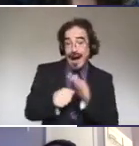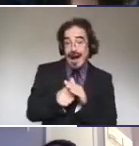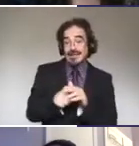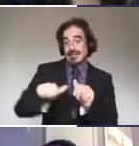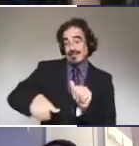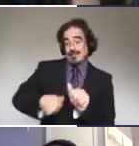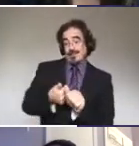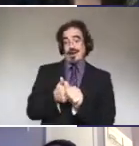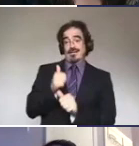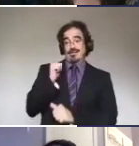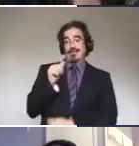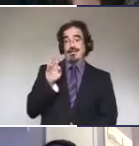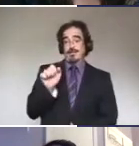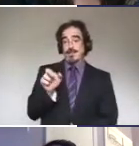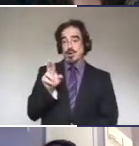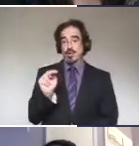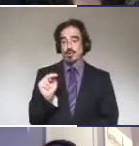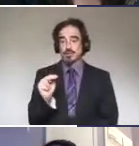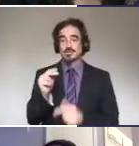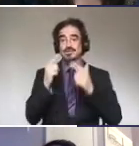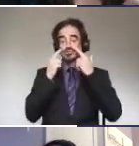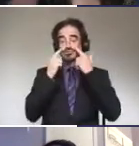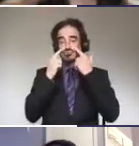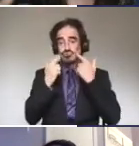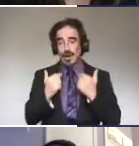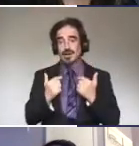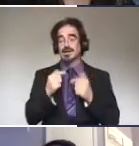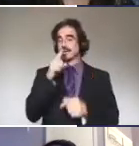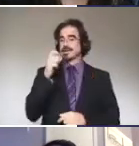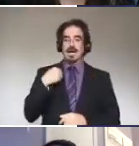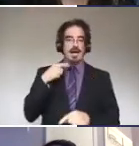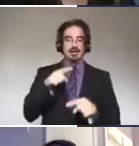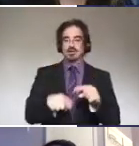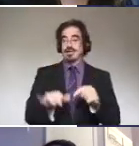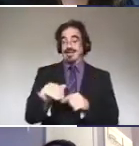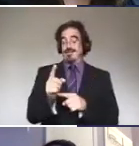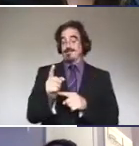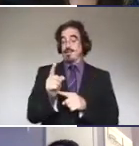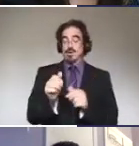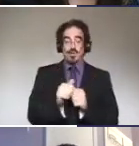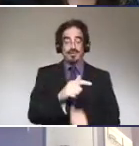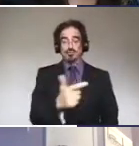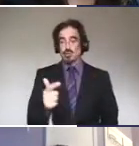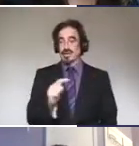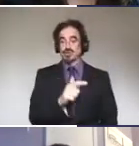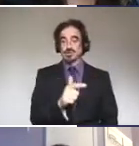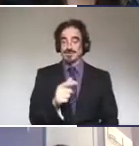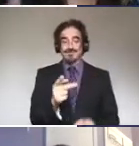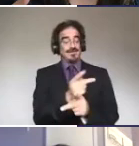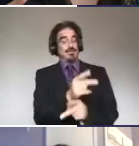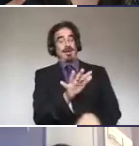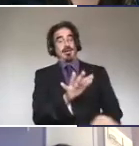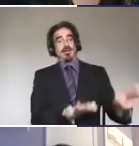crying because I could not at that moment with that rotation, figure out what was going